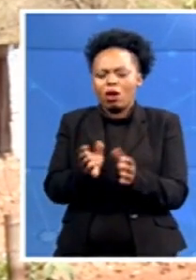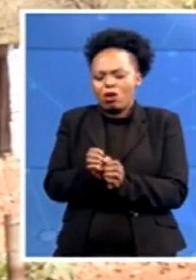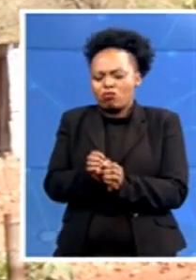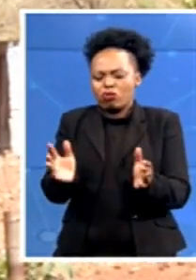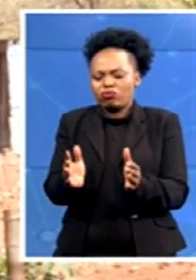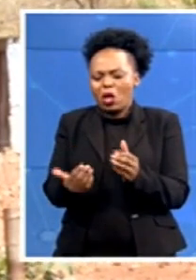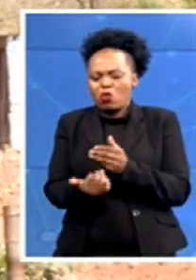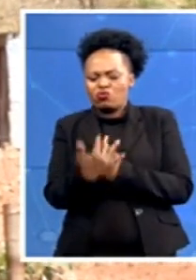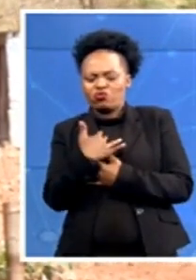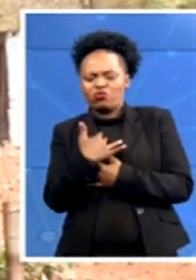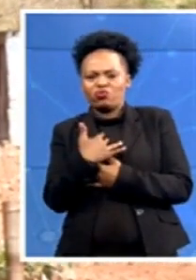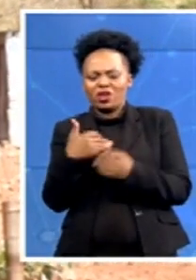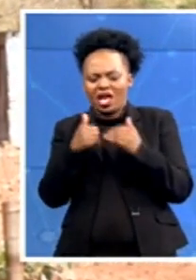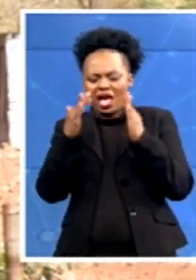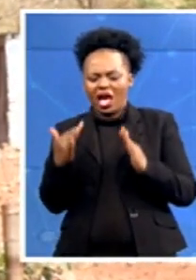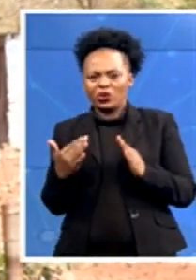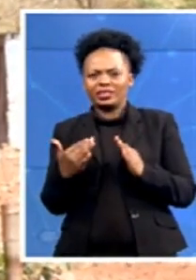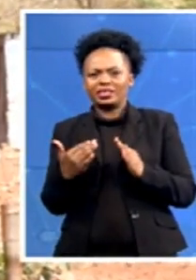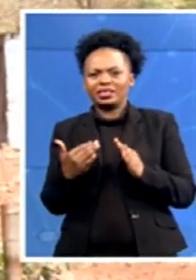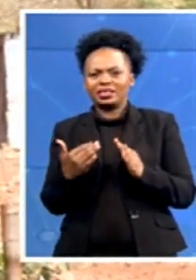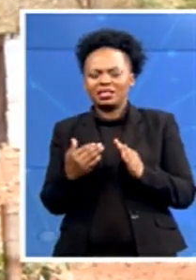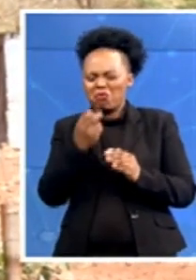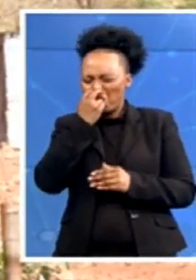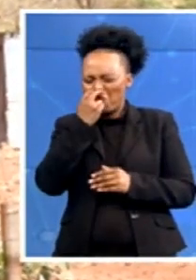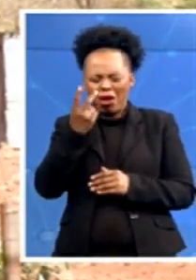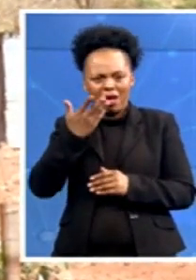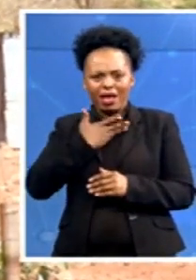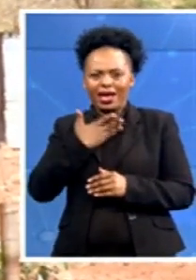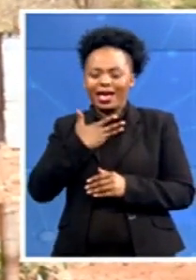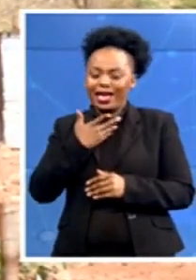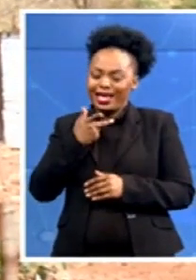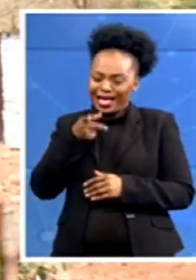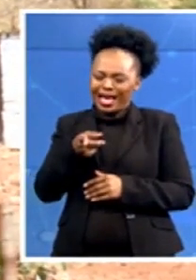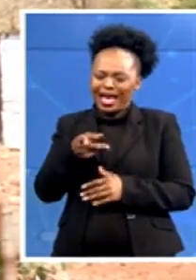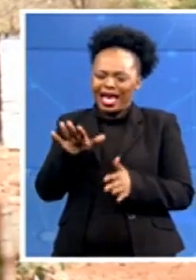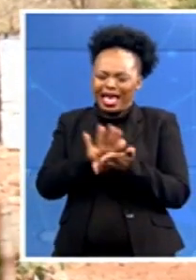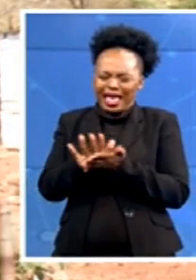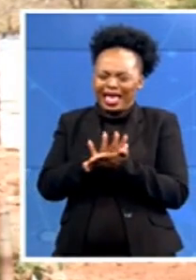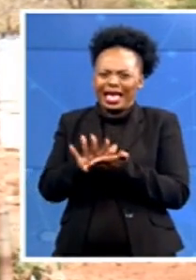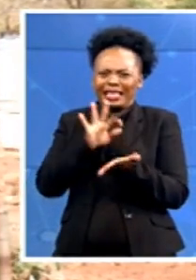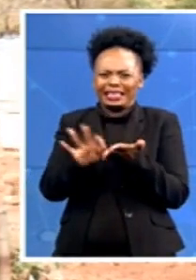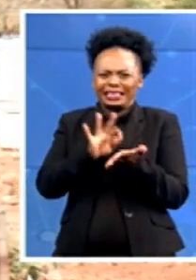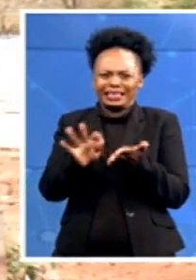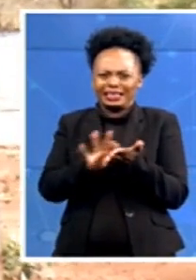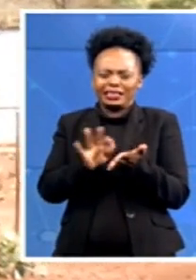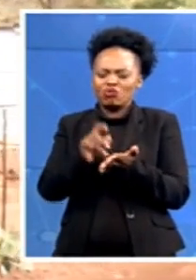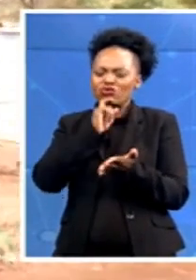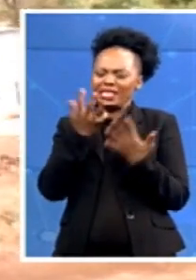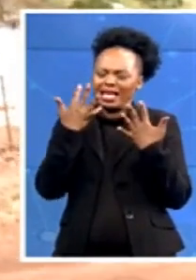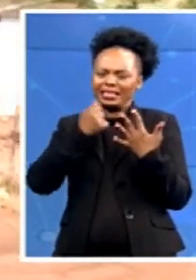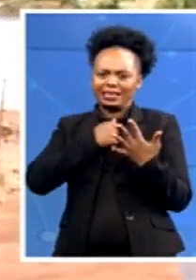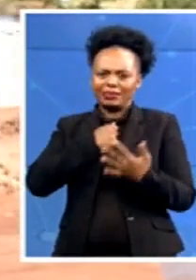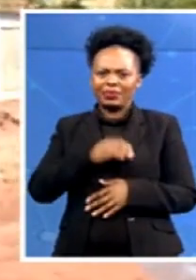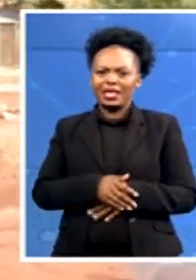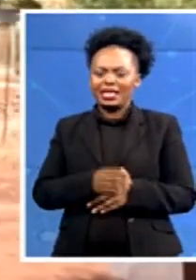dirty things with our hands. Service delivery in Tabazimbi is very poor. The